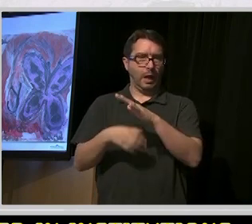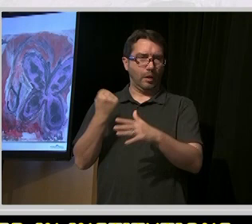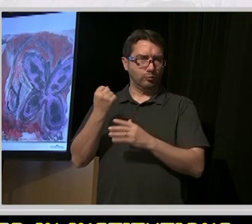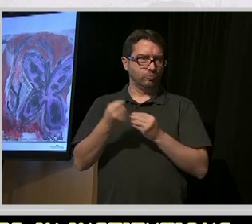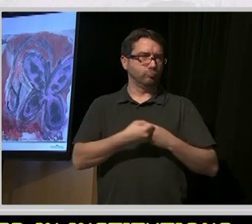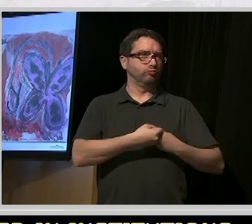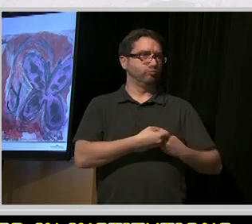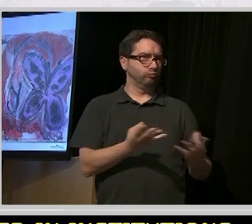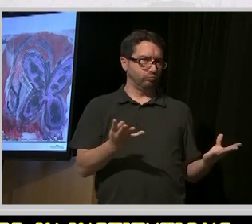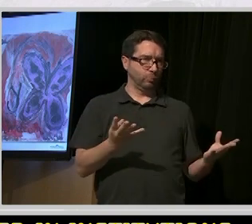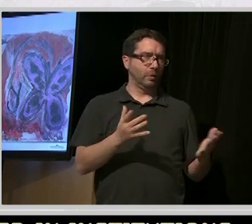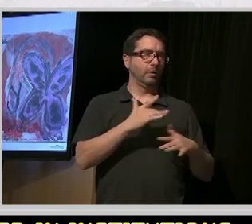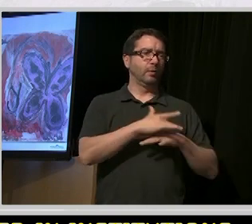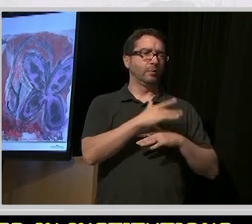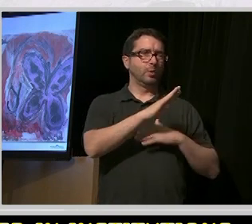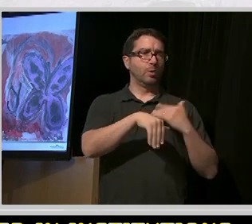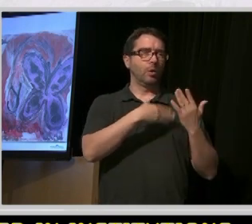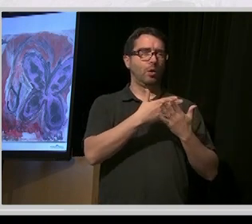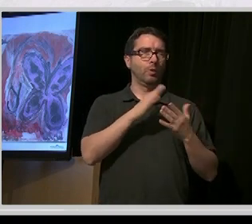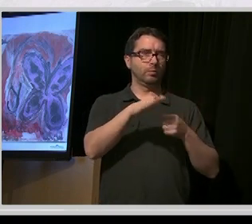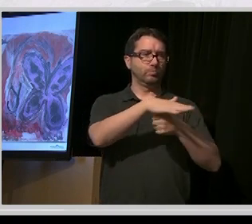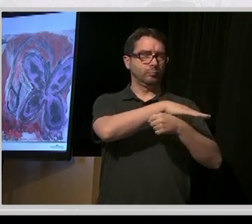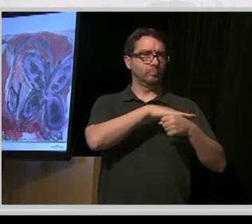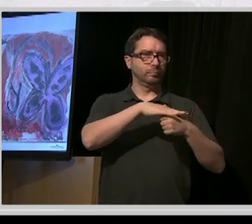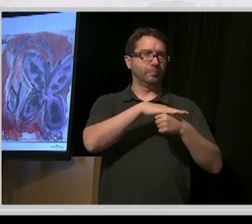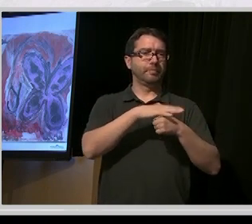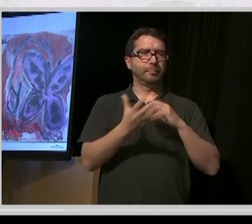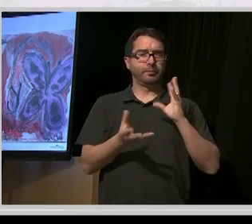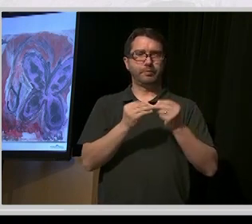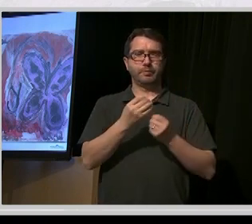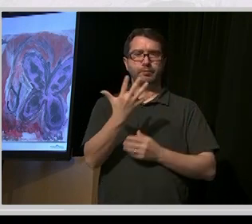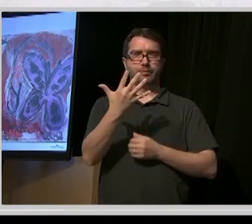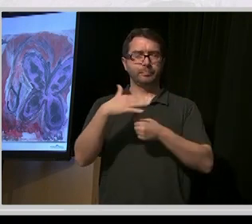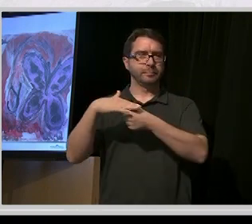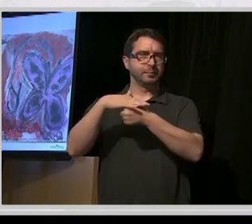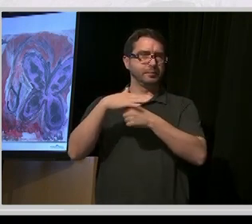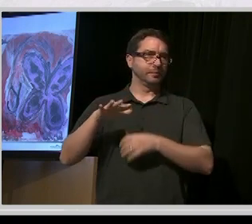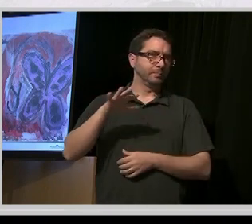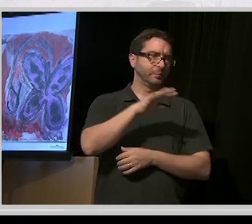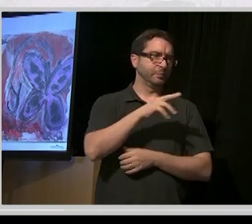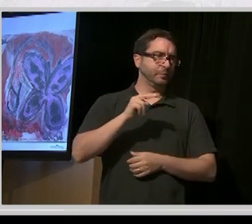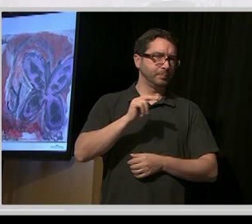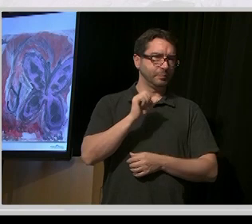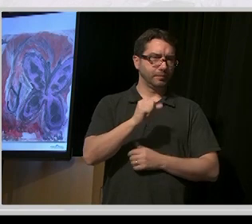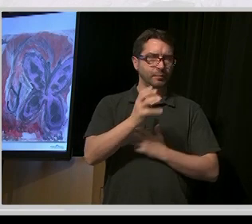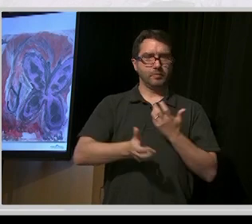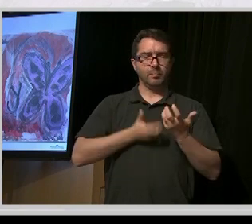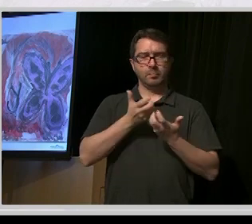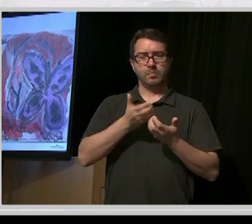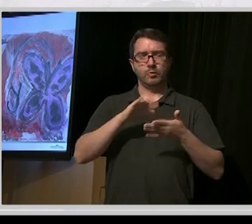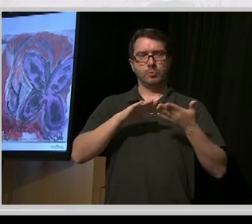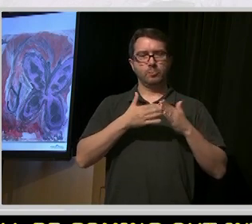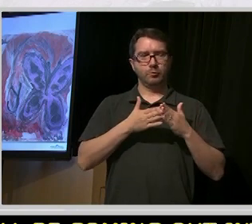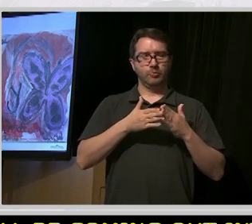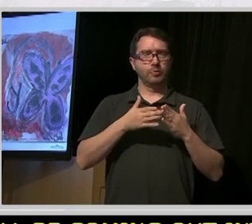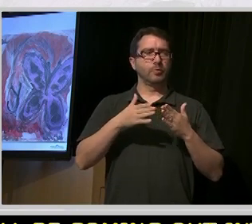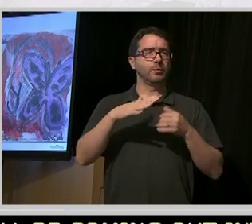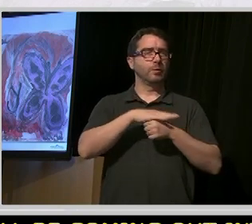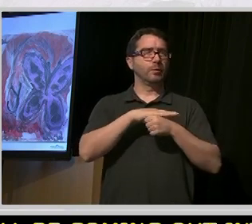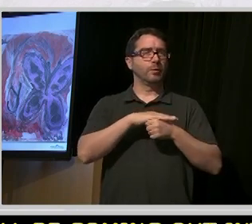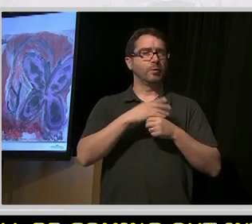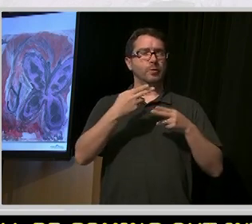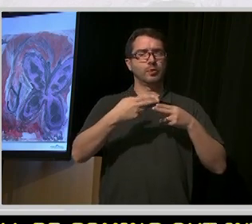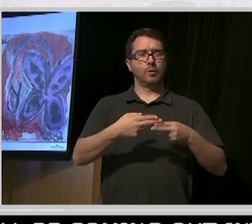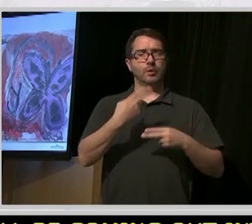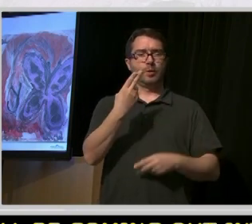they're available for everybody in that region. So it'll be a community based local hub. It will be